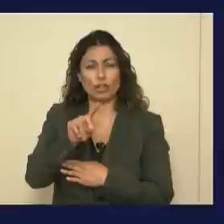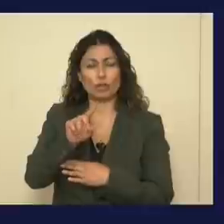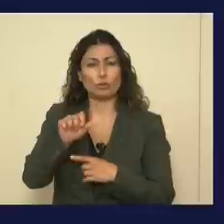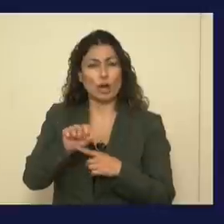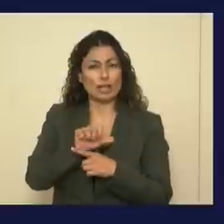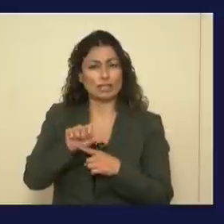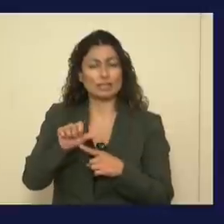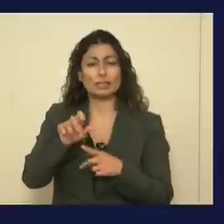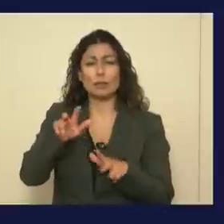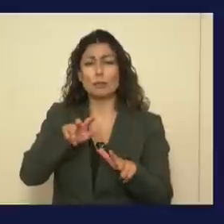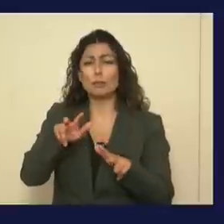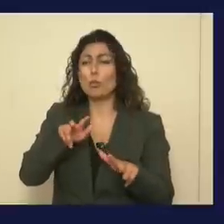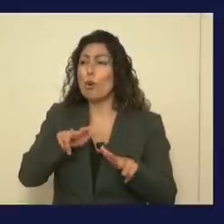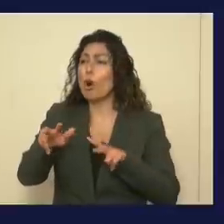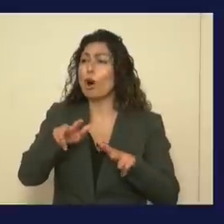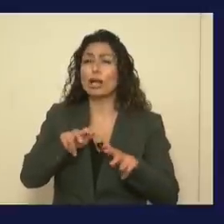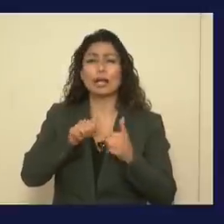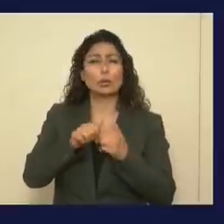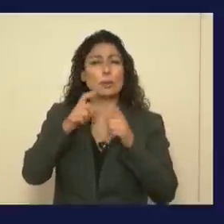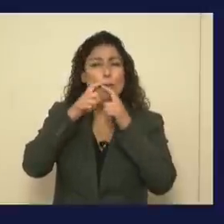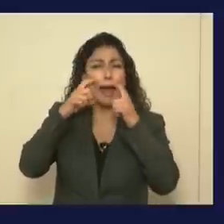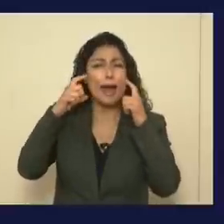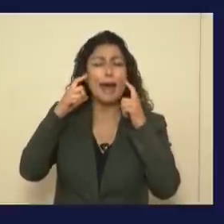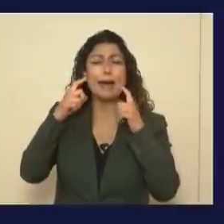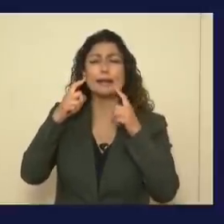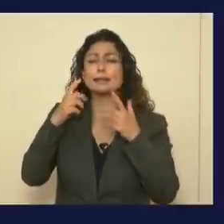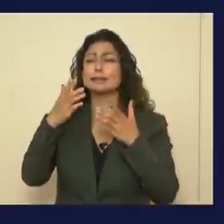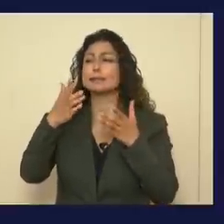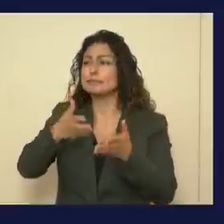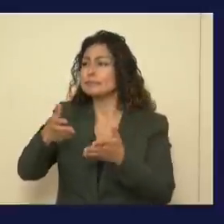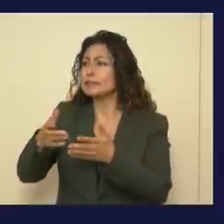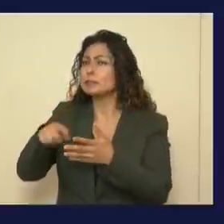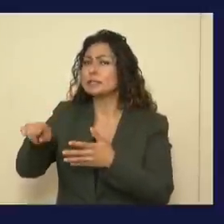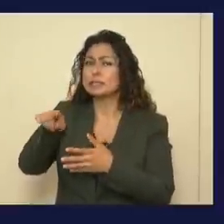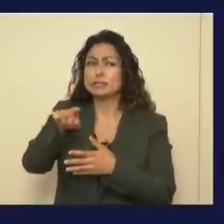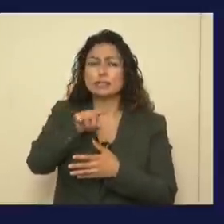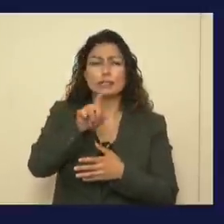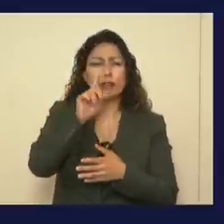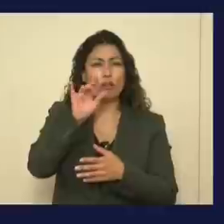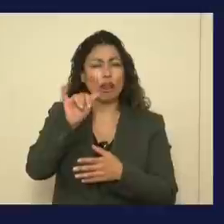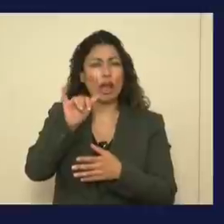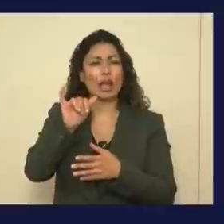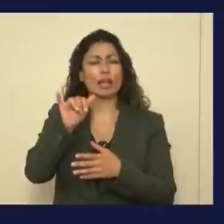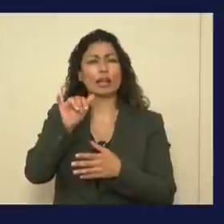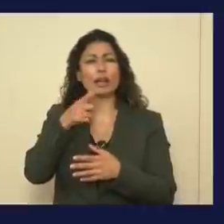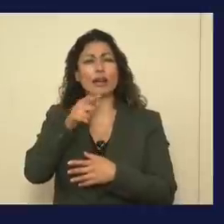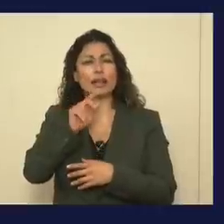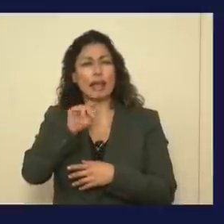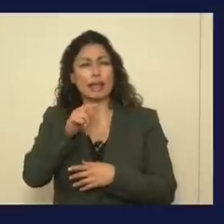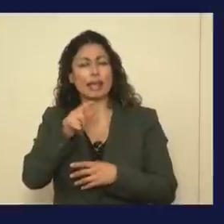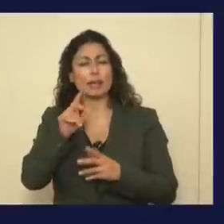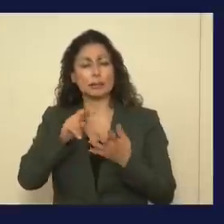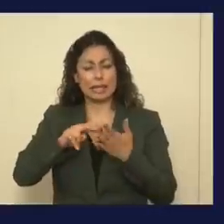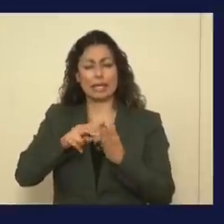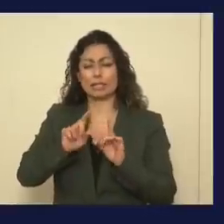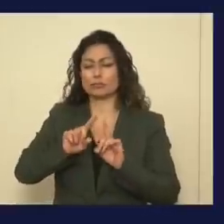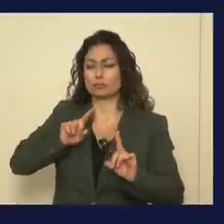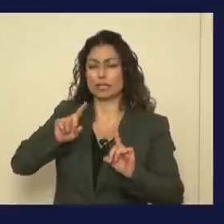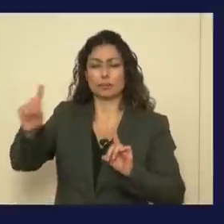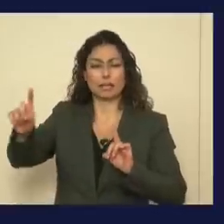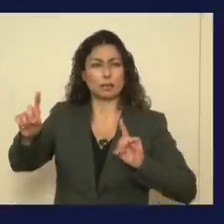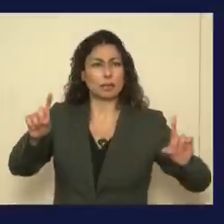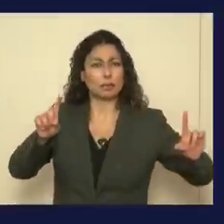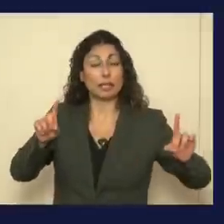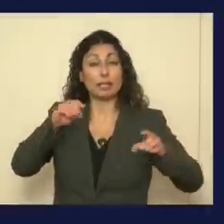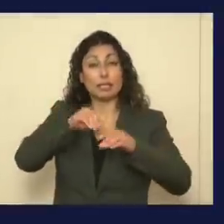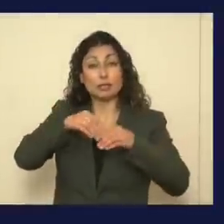People who were walking with masks, people who looked like gating or metering in some of the